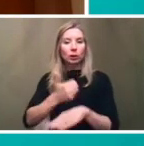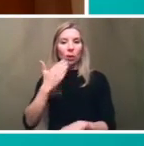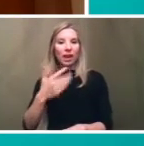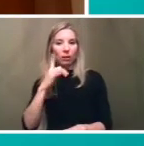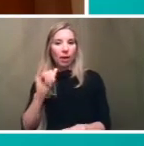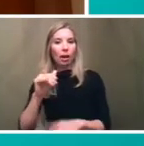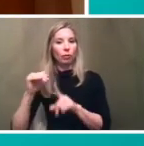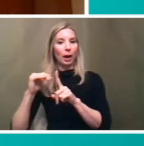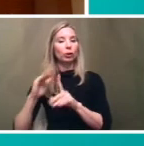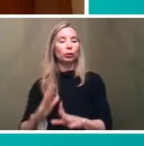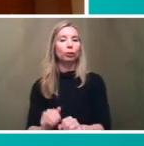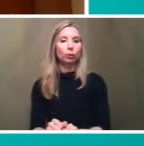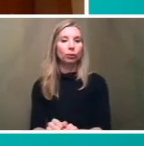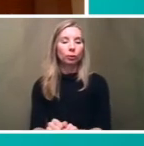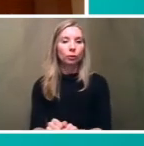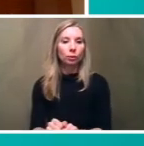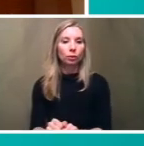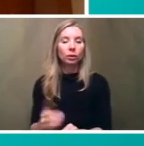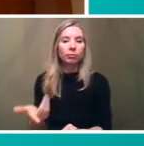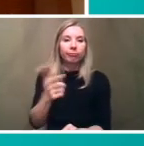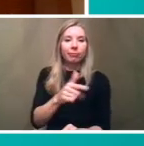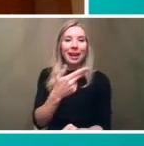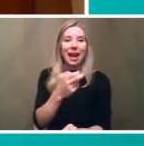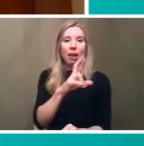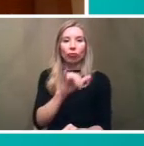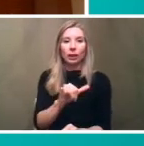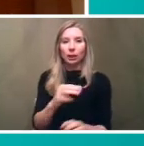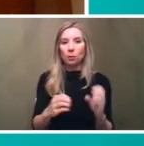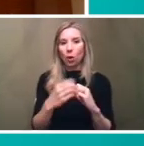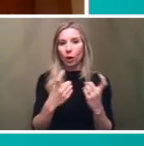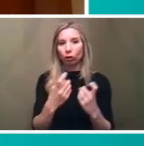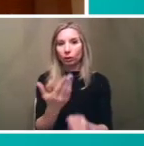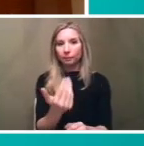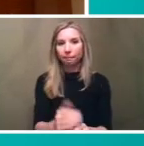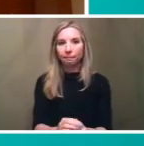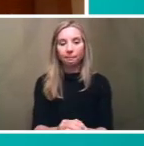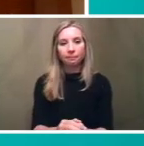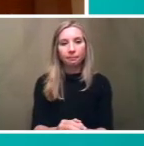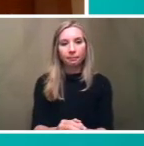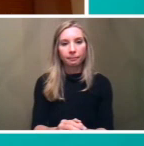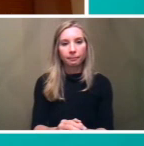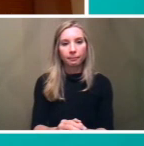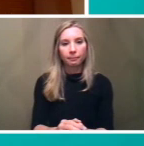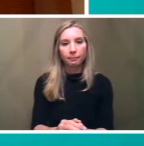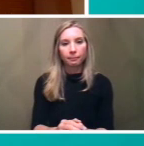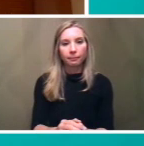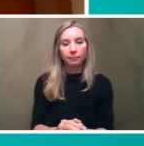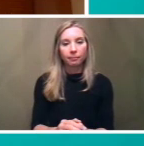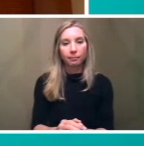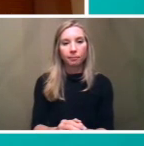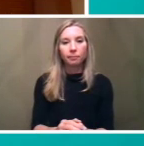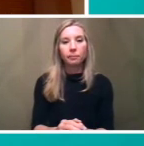reminder henry okay this is a